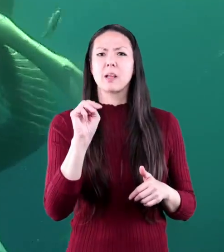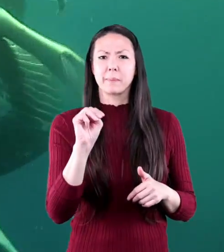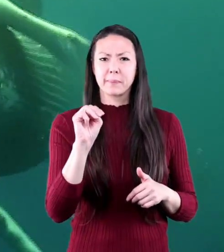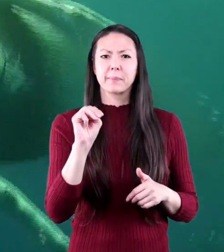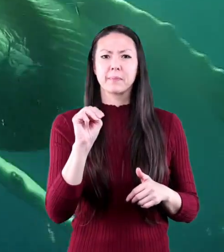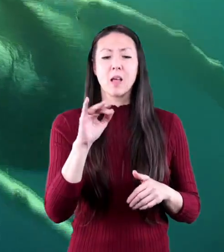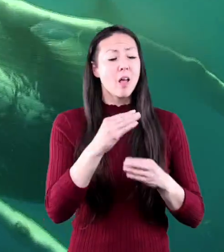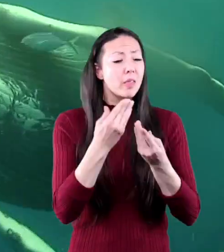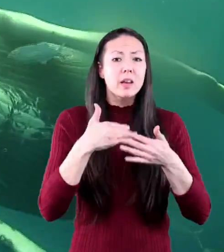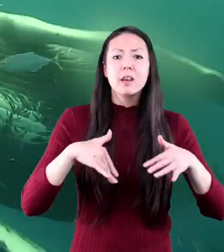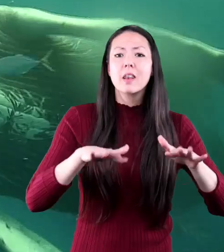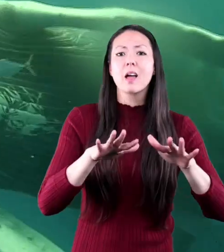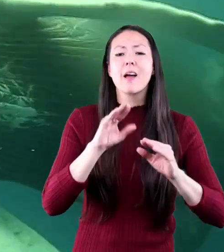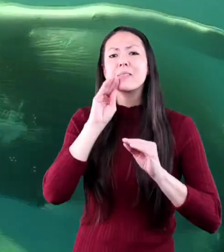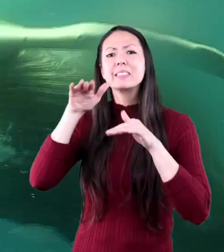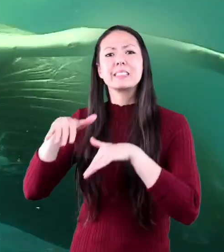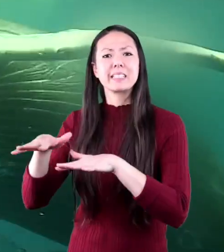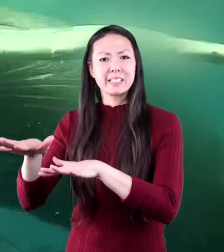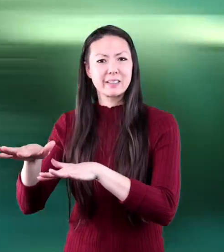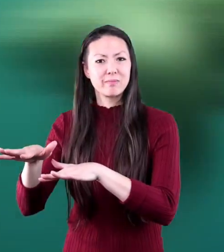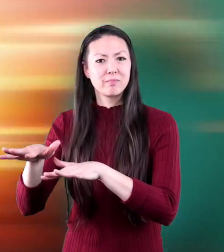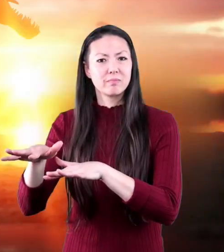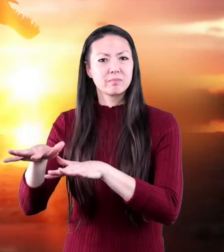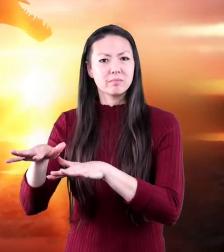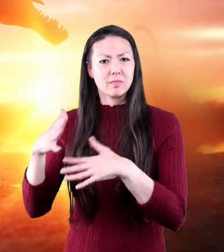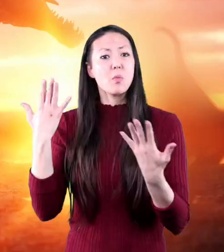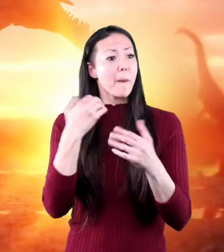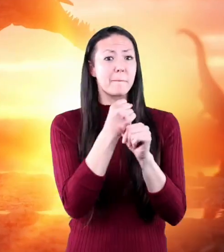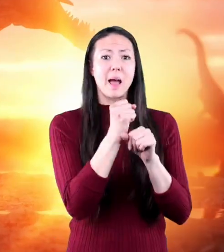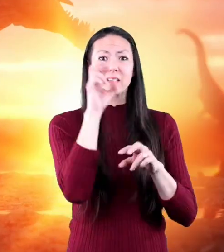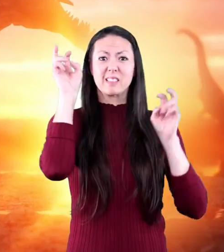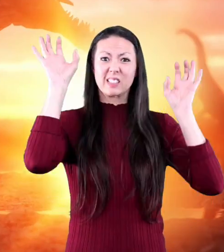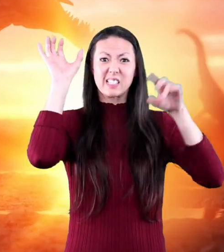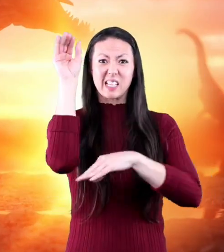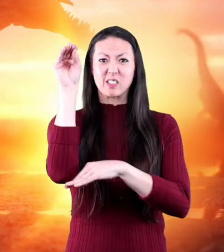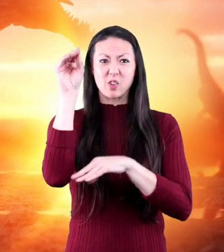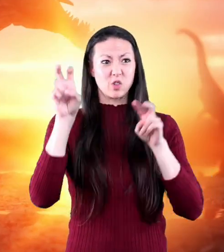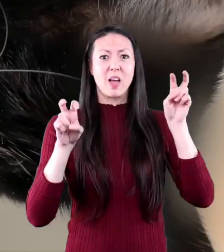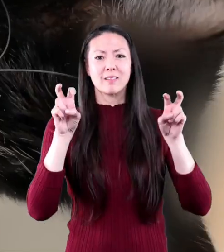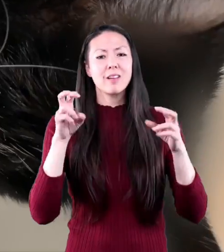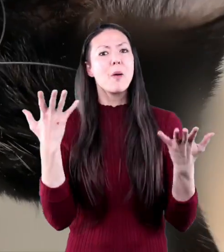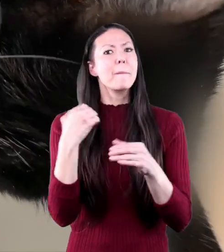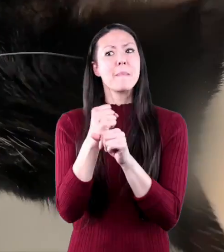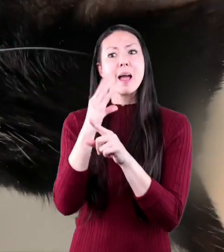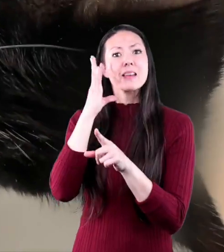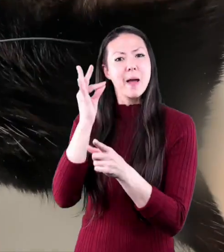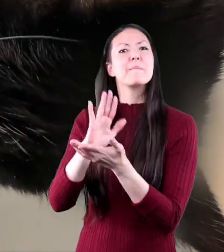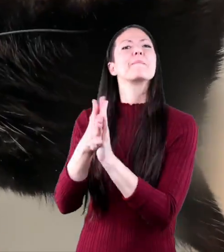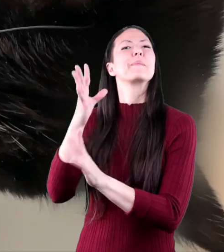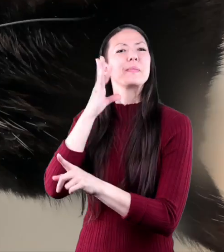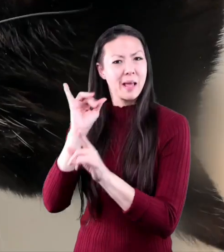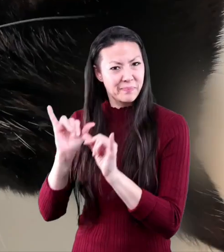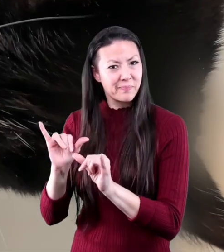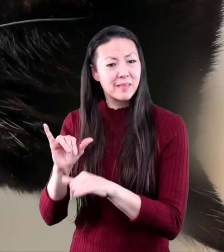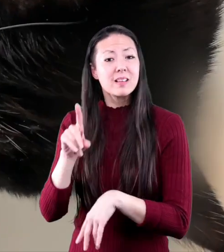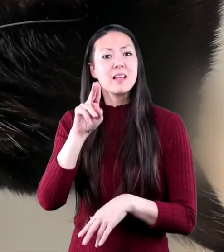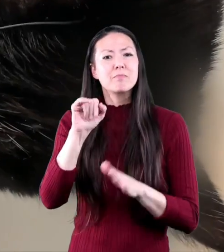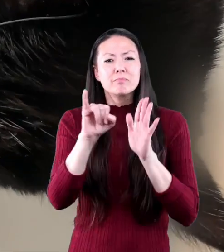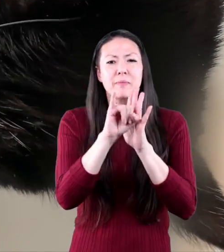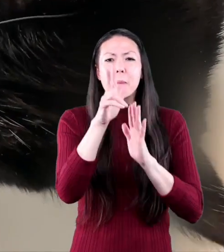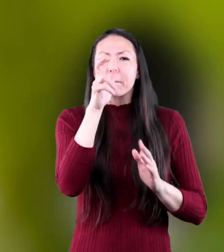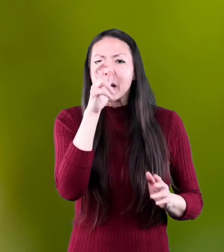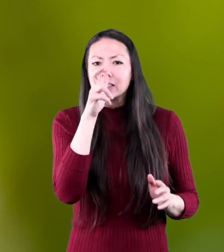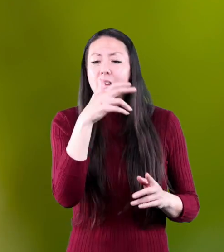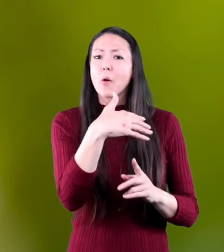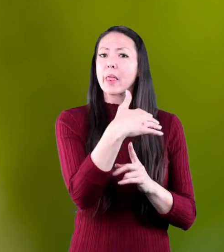organisms, on land and in the sea. It's what makes a T-Rex a T-Rex or makes a cat a cat. DNA